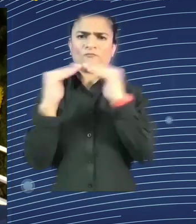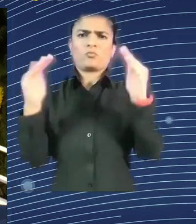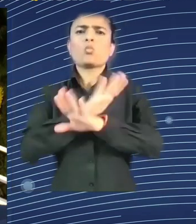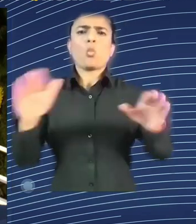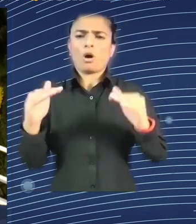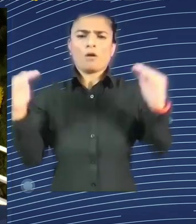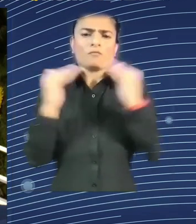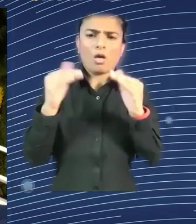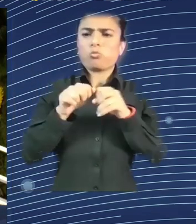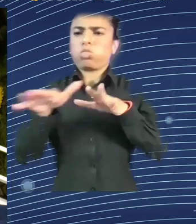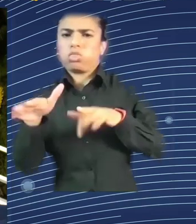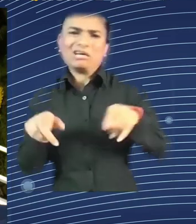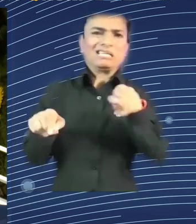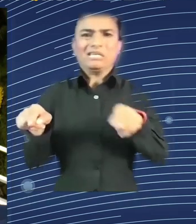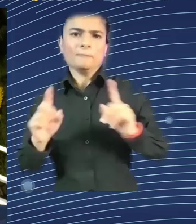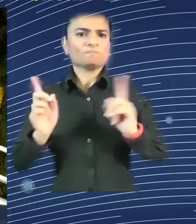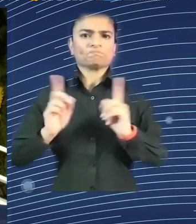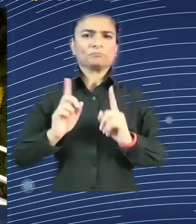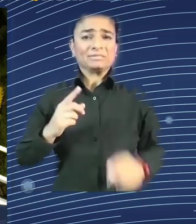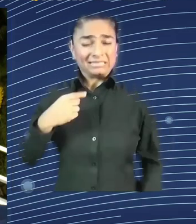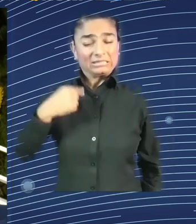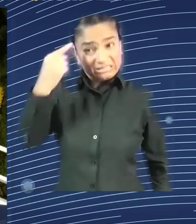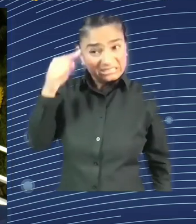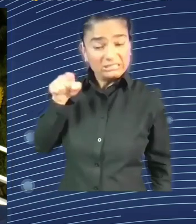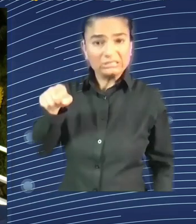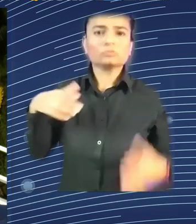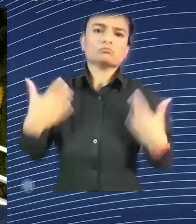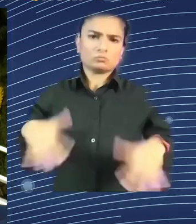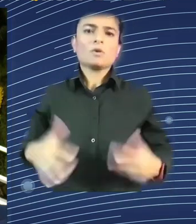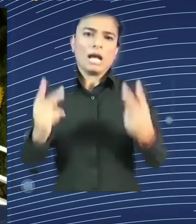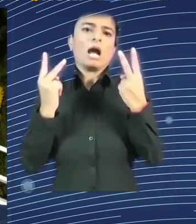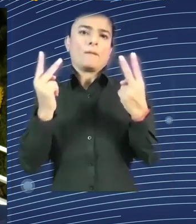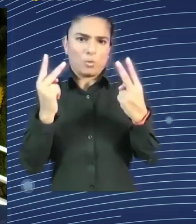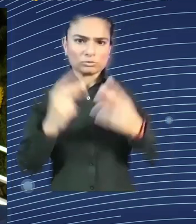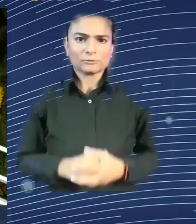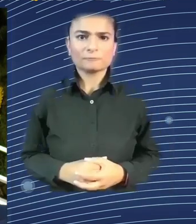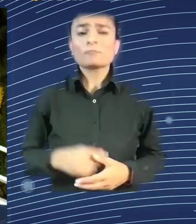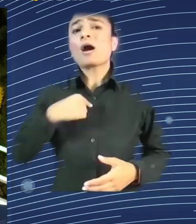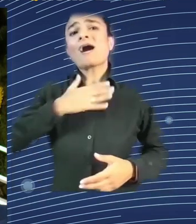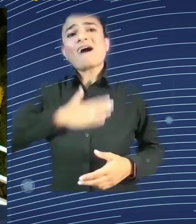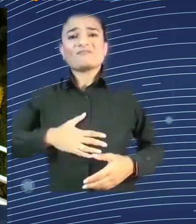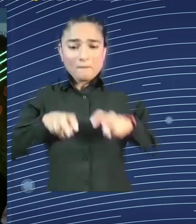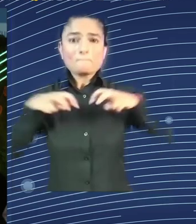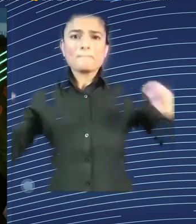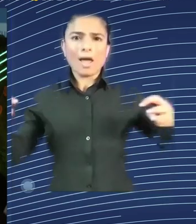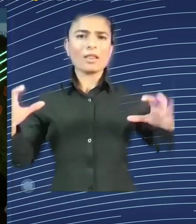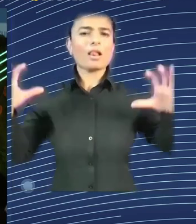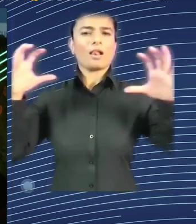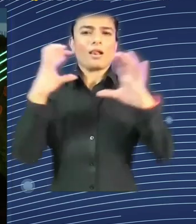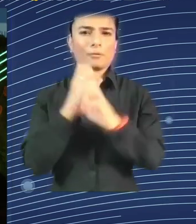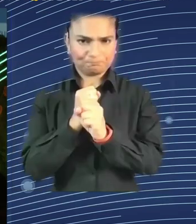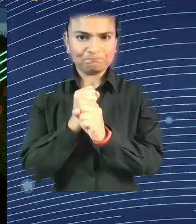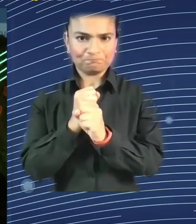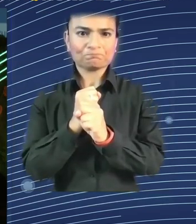thank the panelists, allow me to make a few practical remarks. ChatGPT could do it too, but I'll do it now. Now, the coffee break will be in the